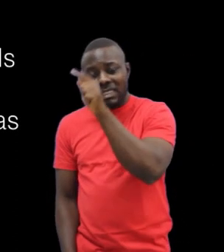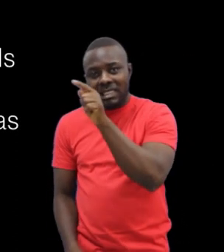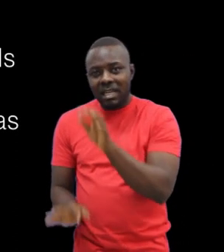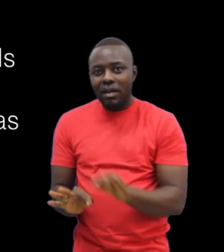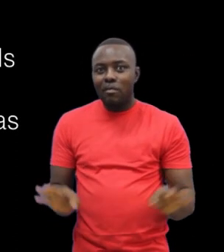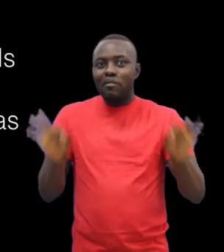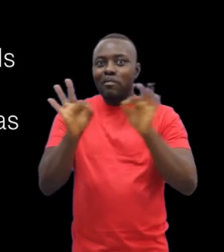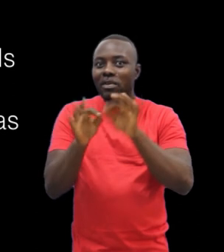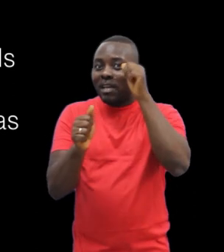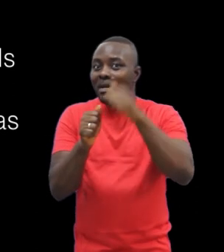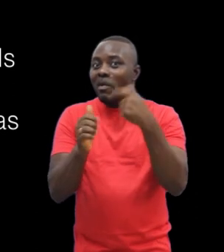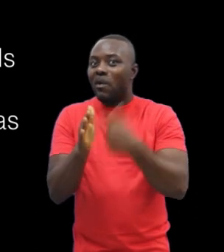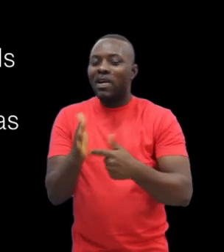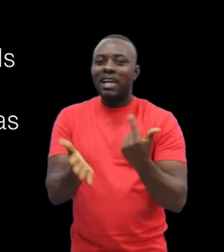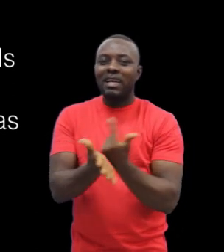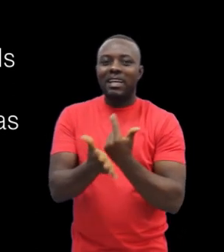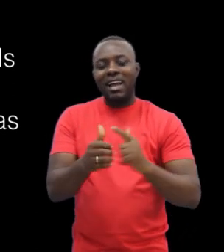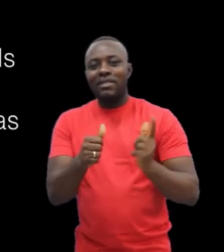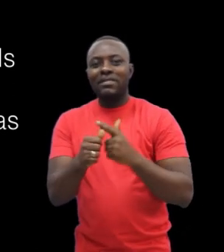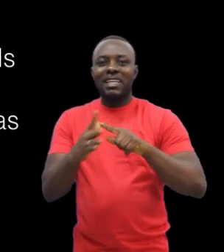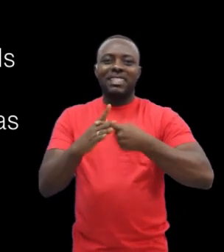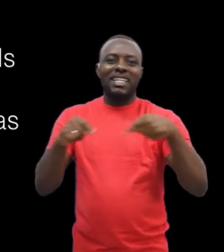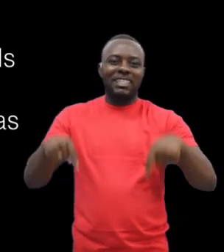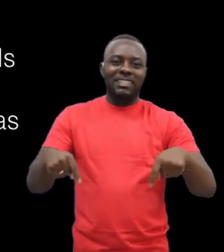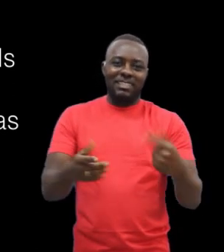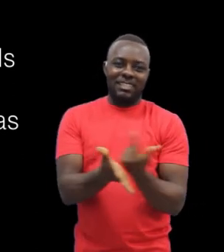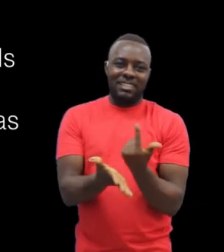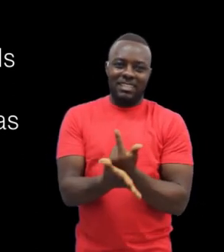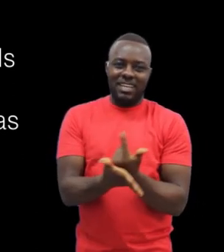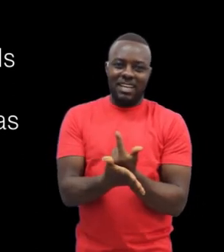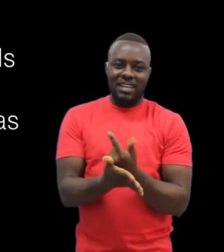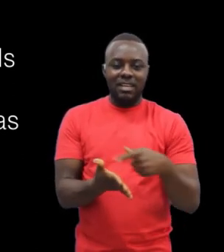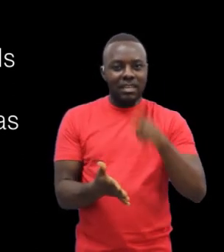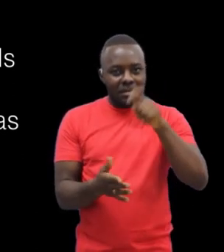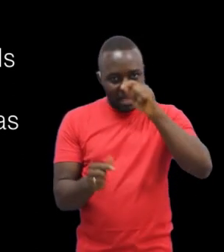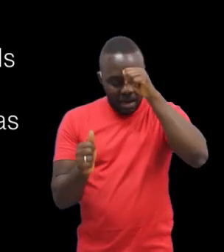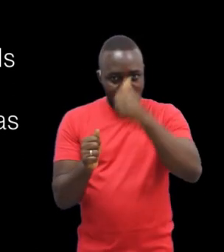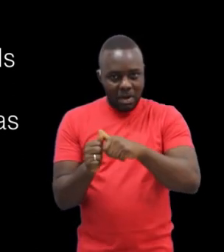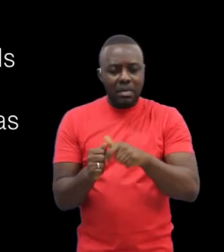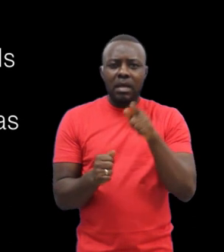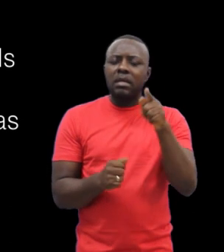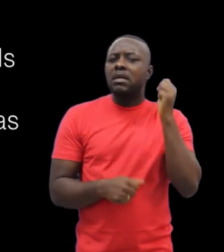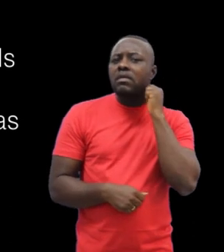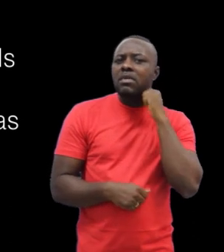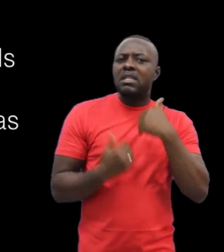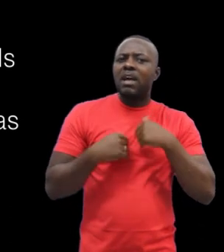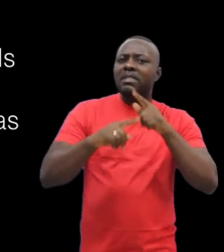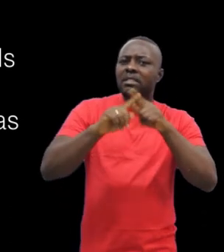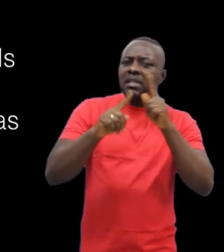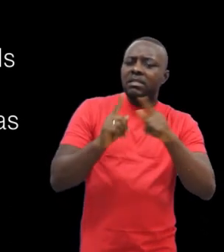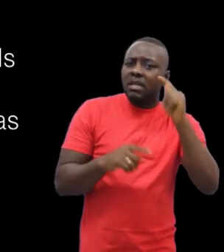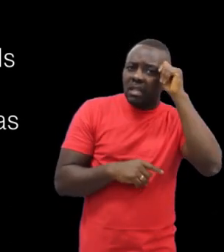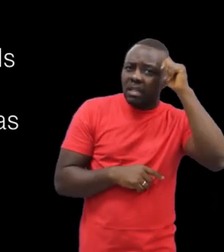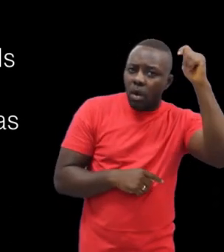to establish more schools in Nigeria and other countries, it is of paramount importance to recognize the fact that Ghana served as the